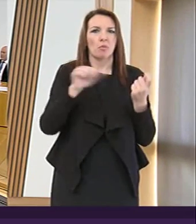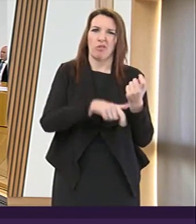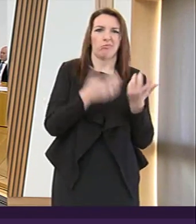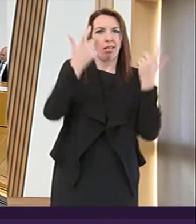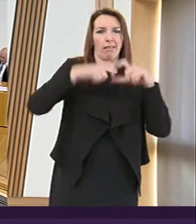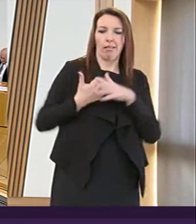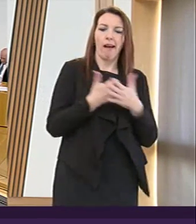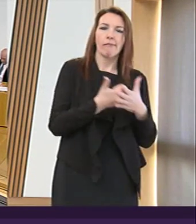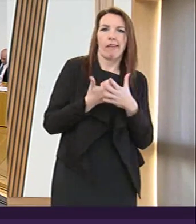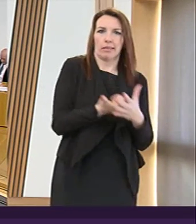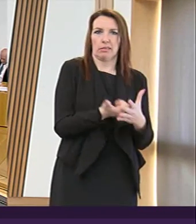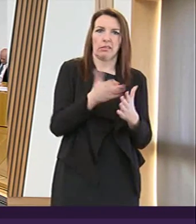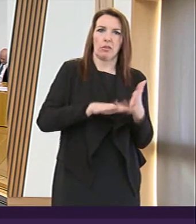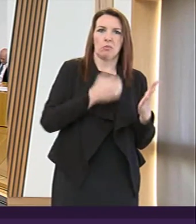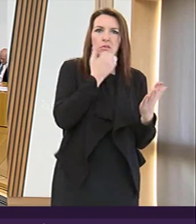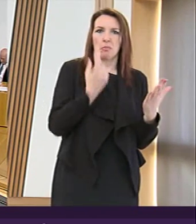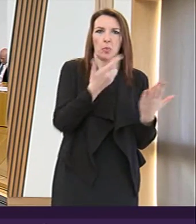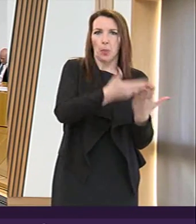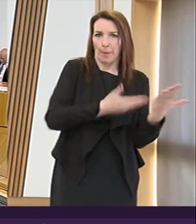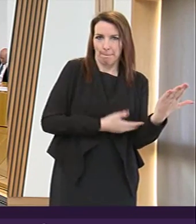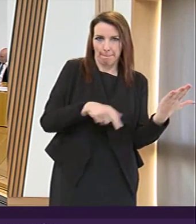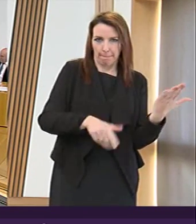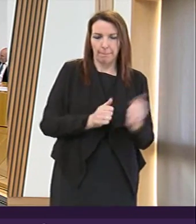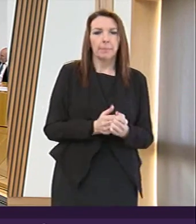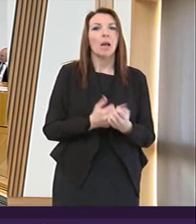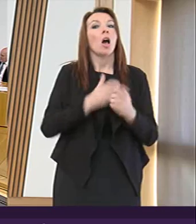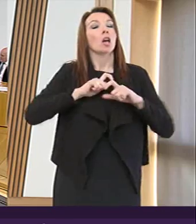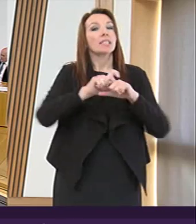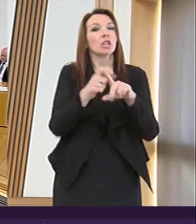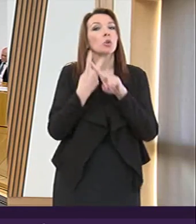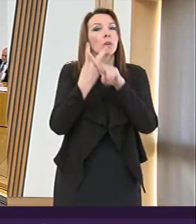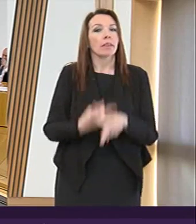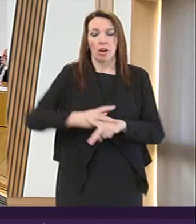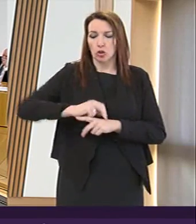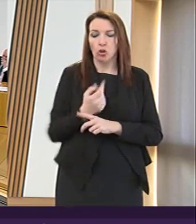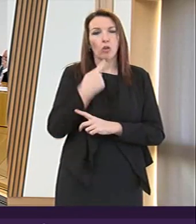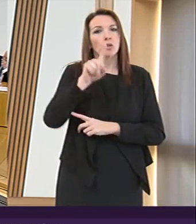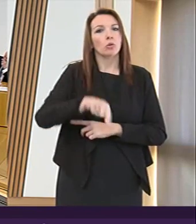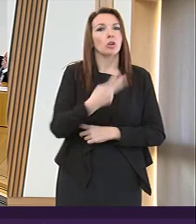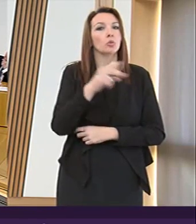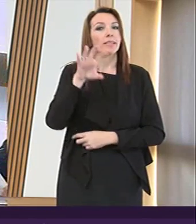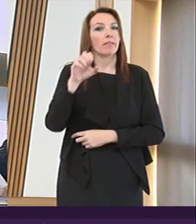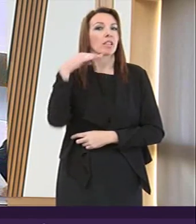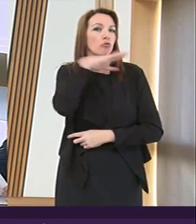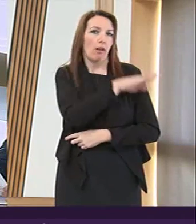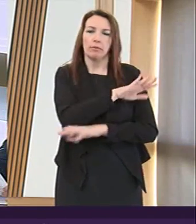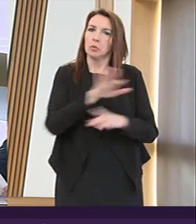advisors on the Continuing Care Scotland Order 2015 draft,